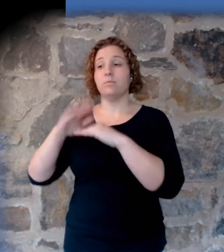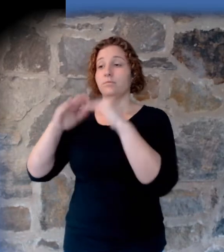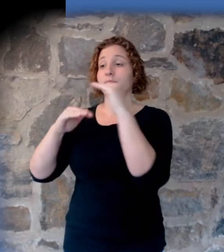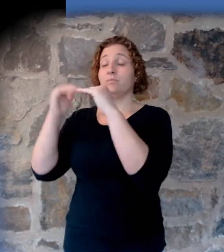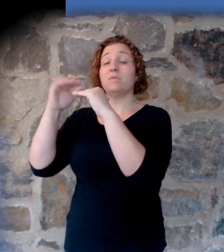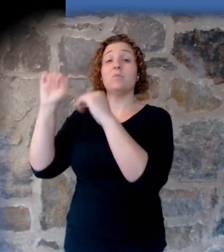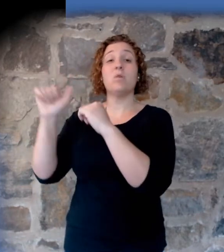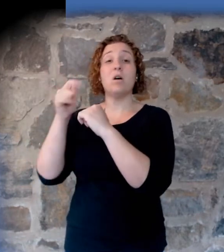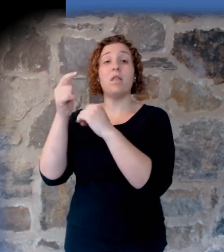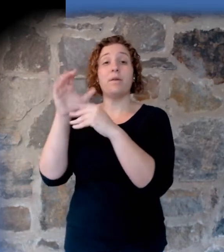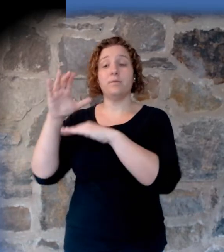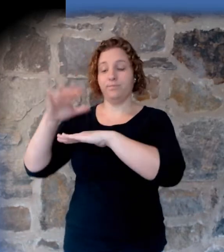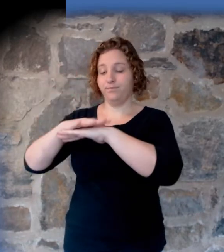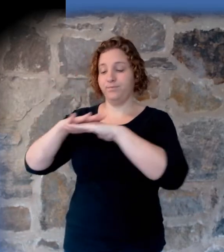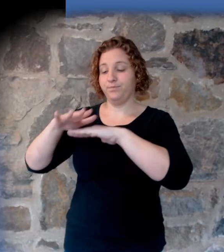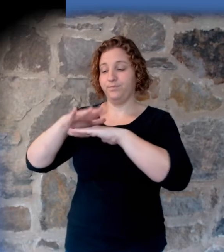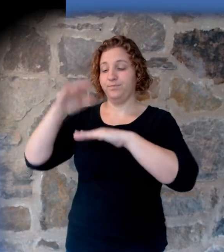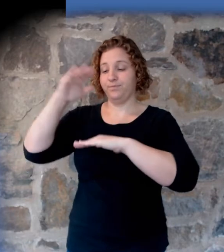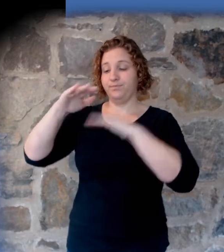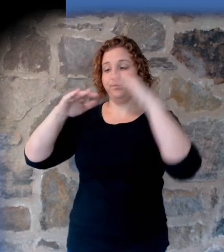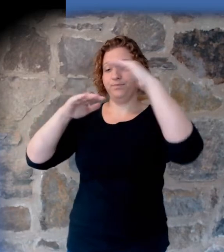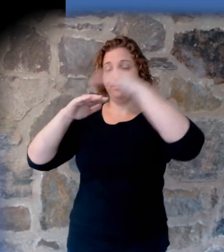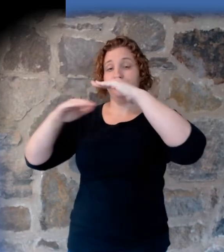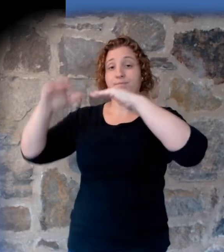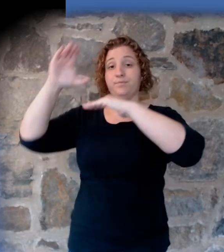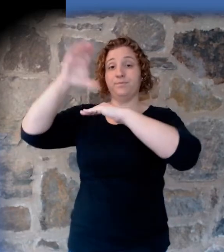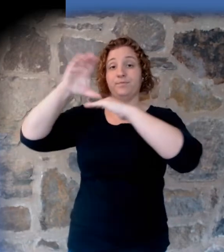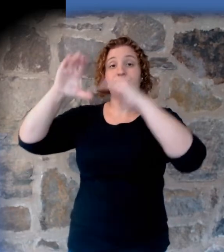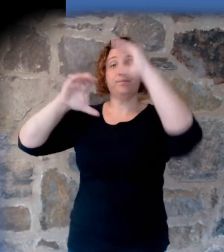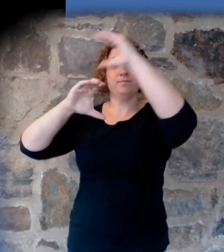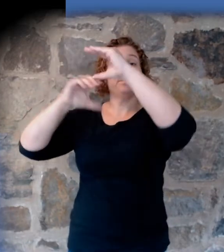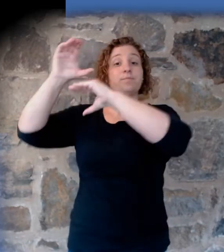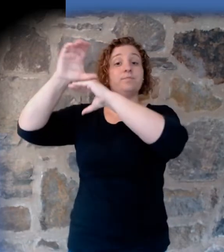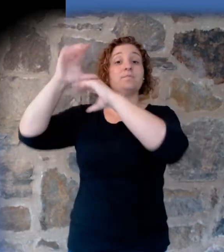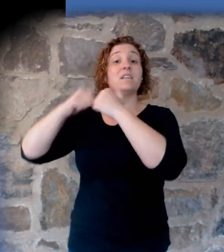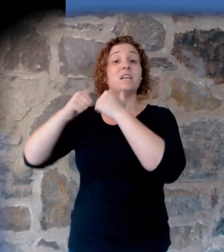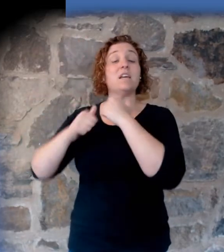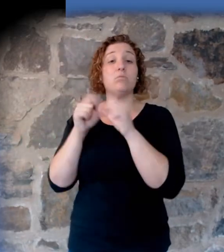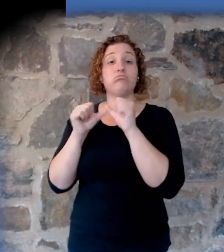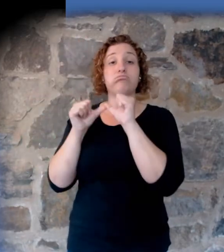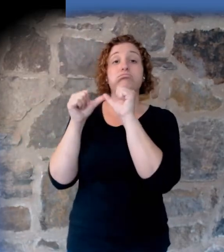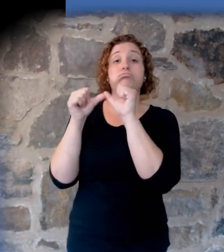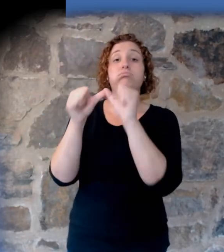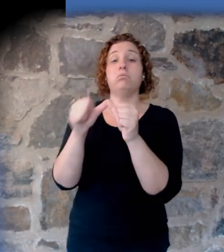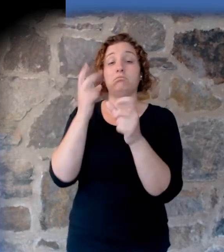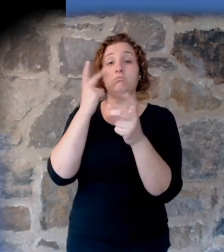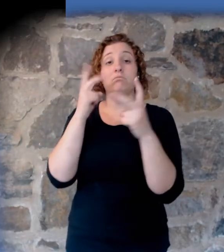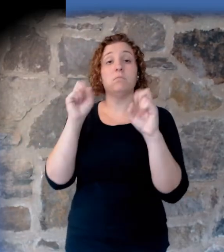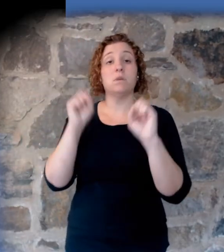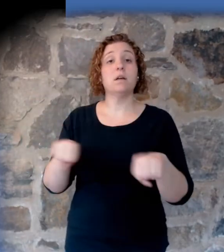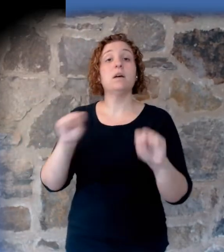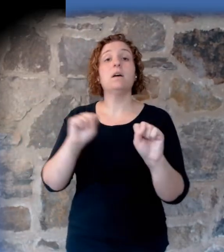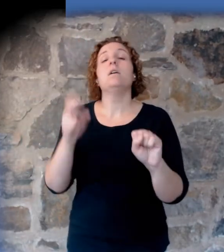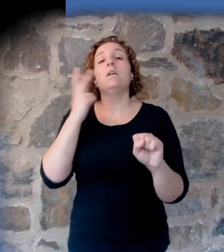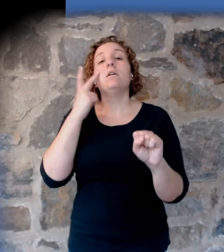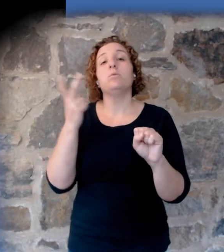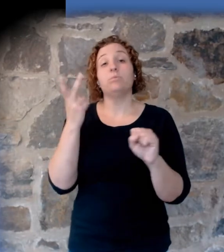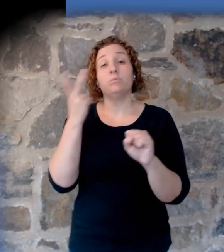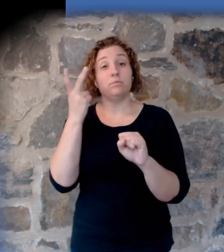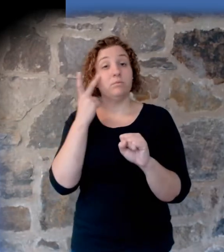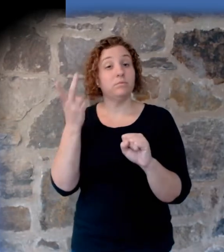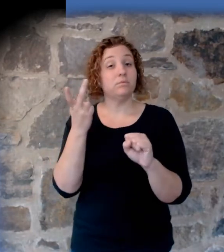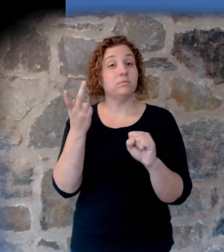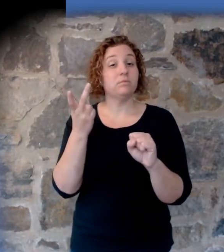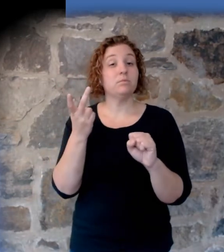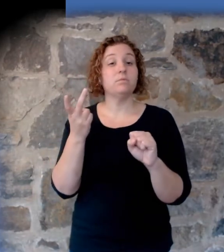strata that sit above it. Those are also very continuous like this. What we're seeing here is rather